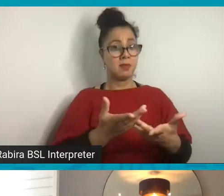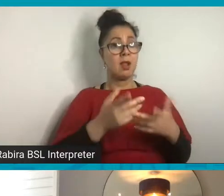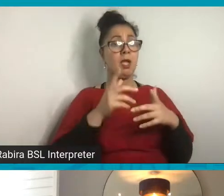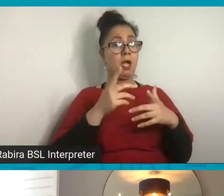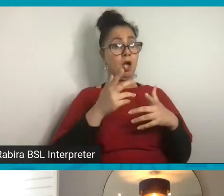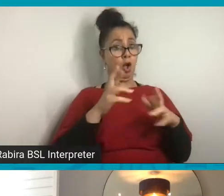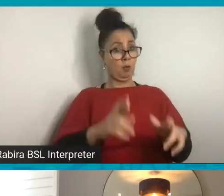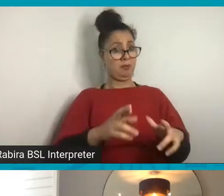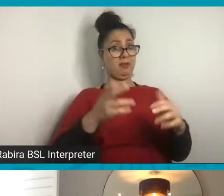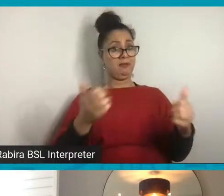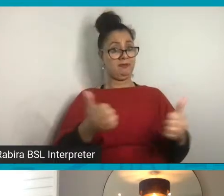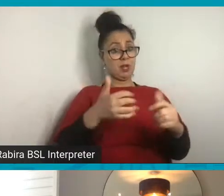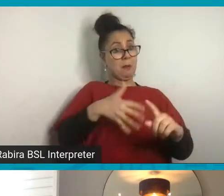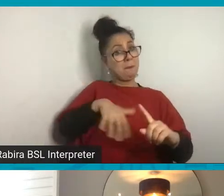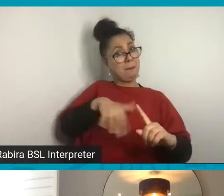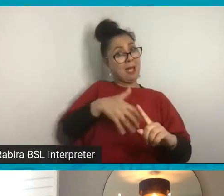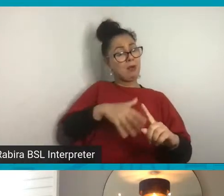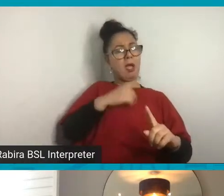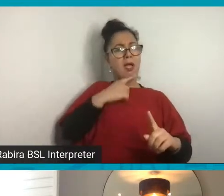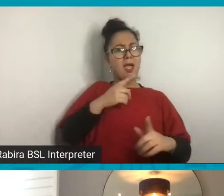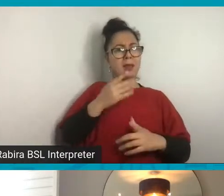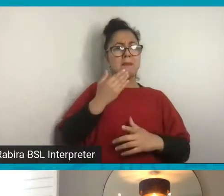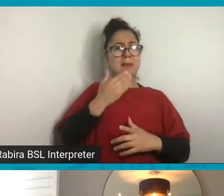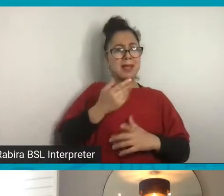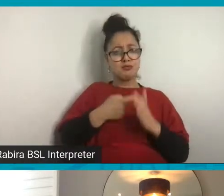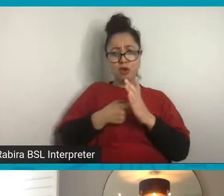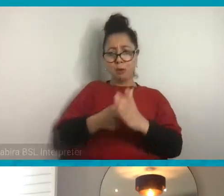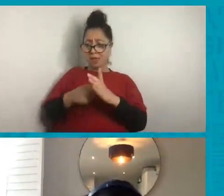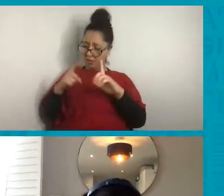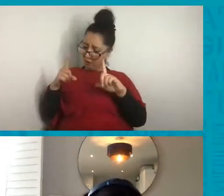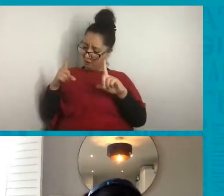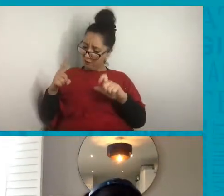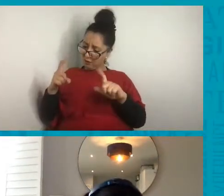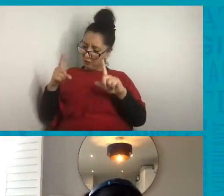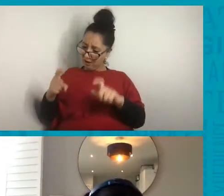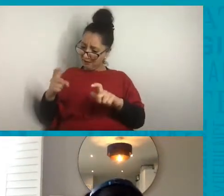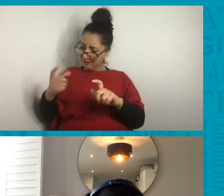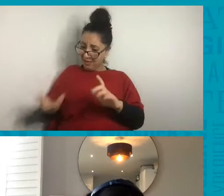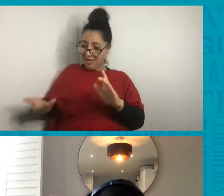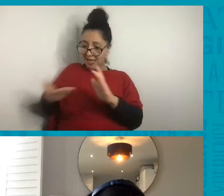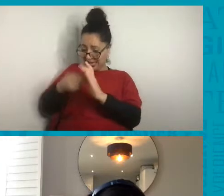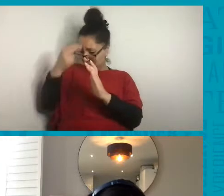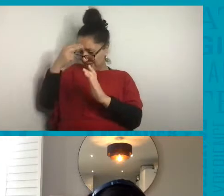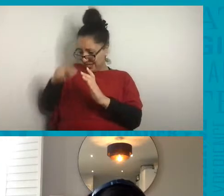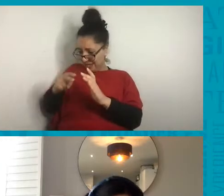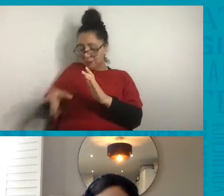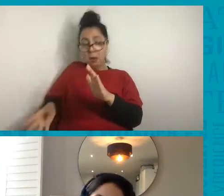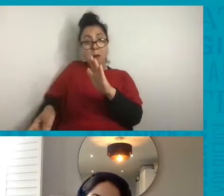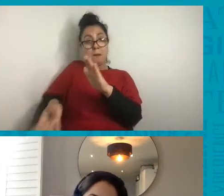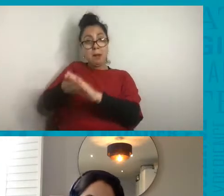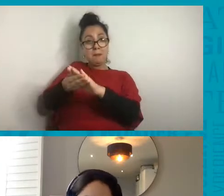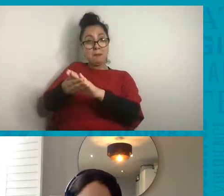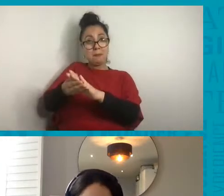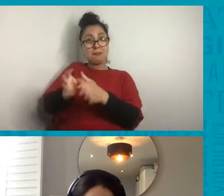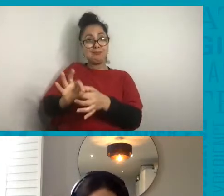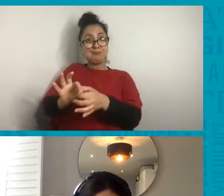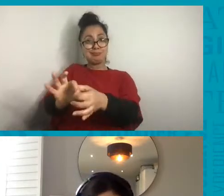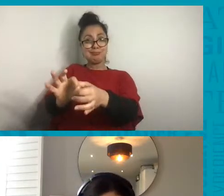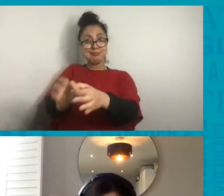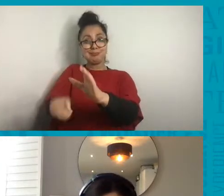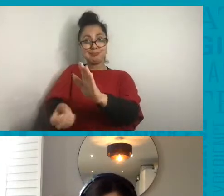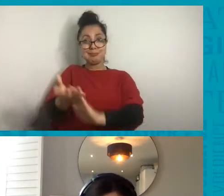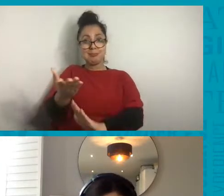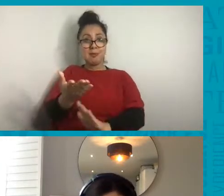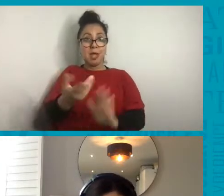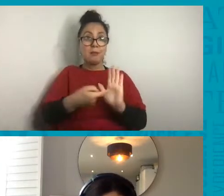what you've done so far. Put your name on it, upload it into the Padlet, so that we can then show them on screen.